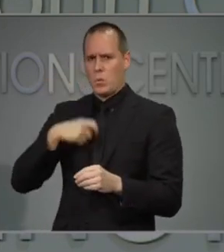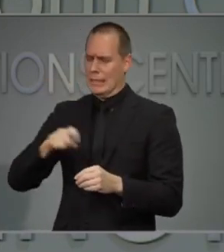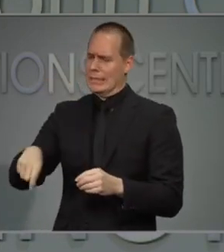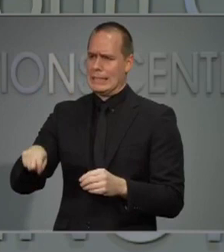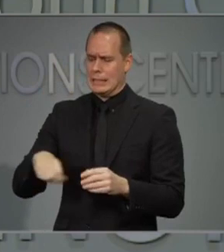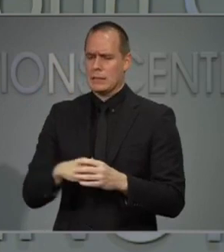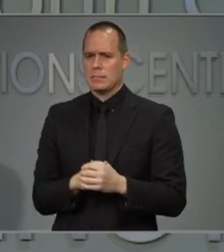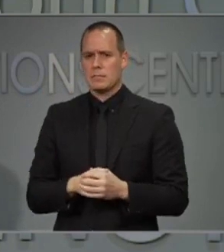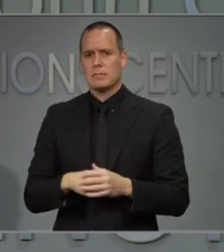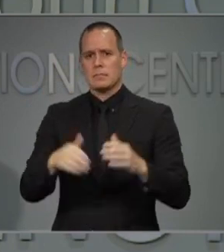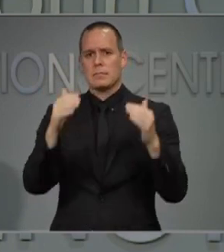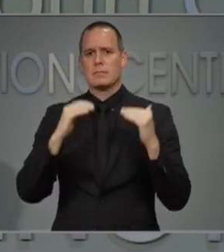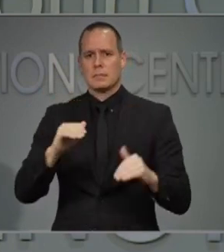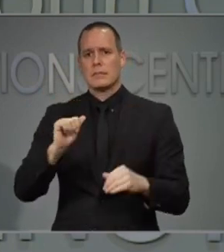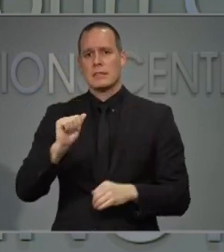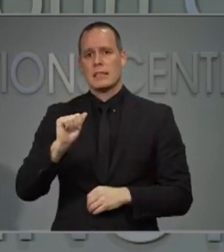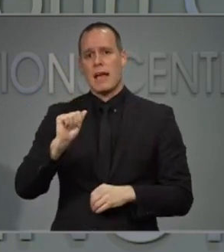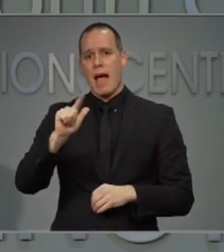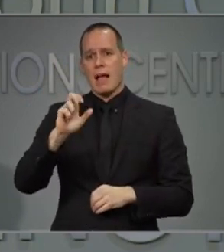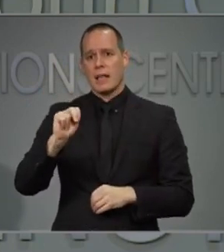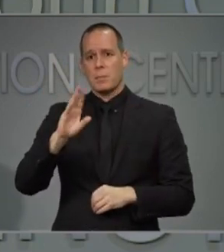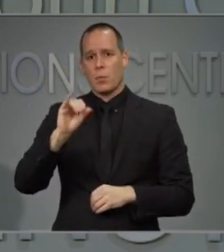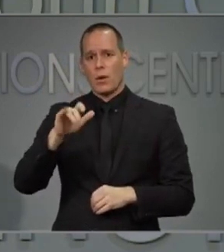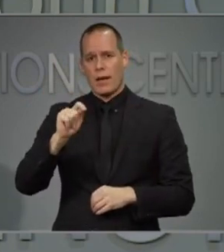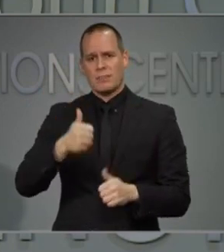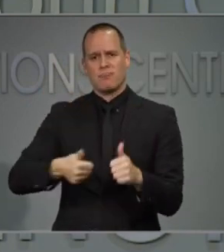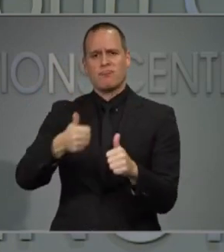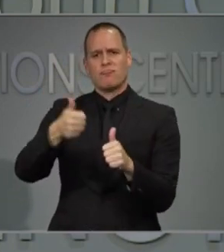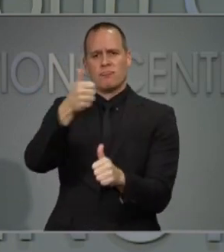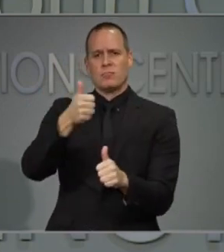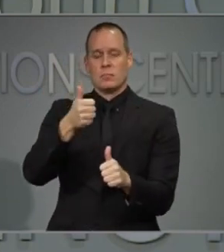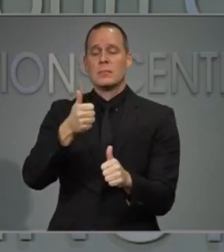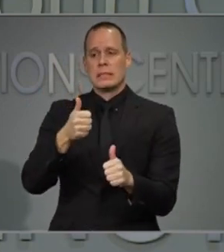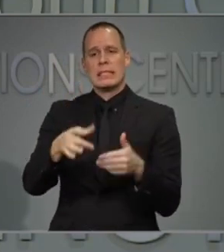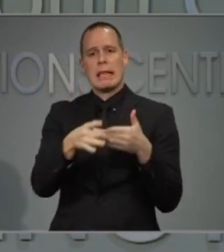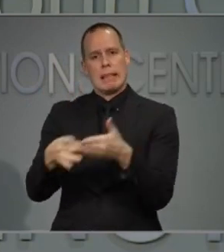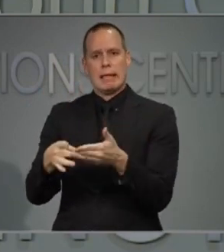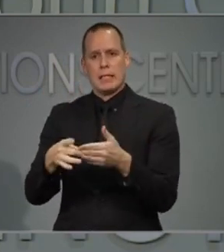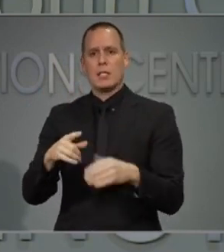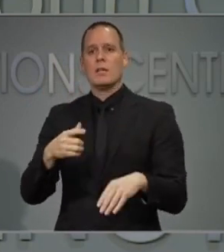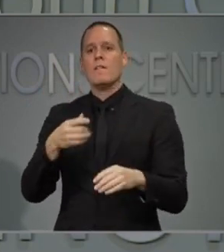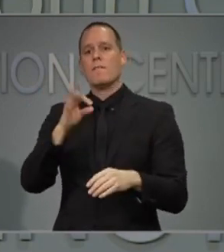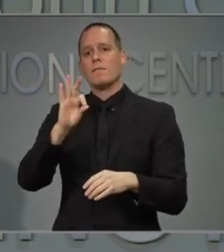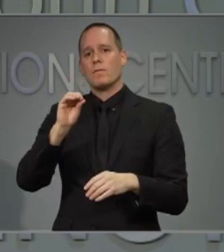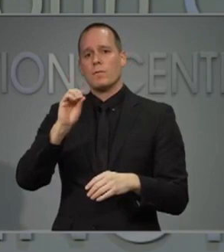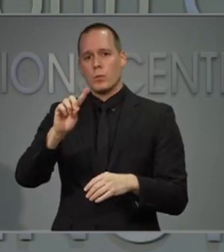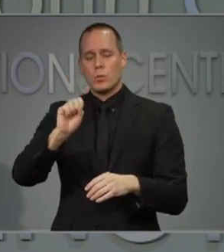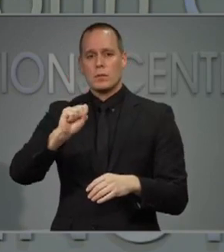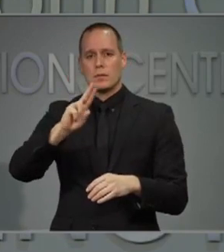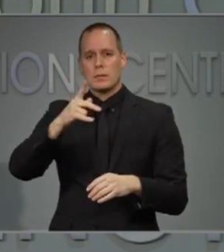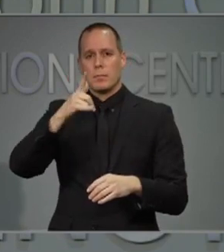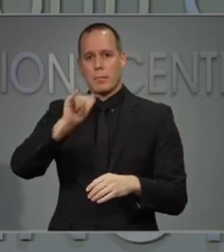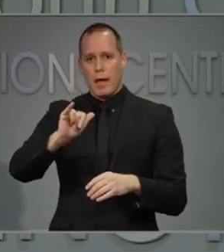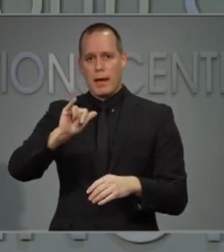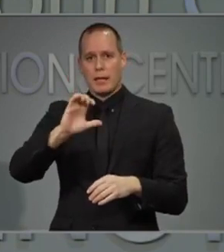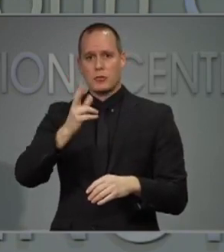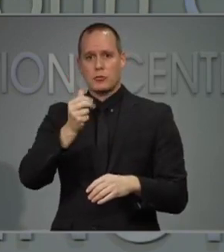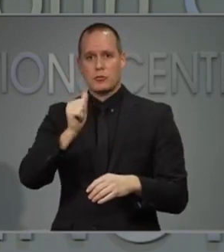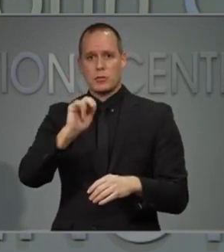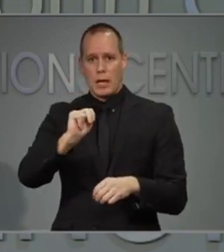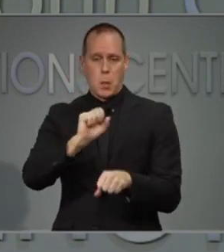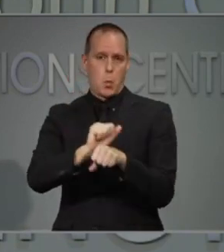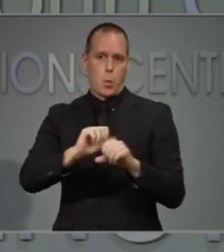General Allen Boyette is leading our food supply chain work group, which meets daily. They're ensuring our grocery